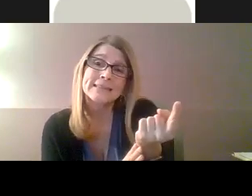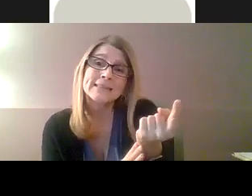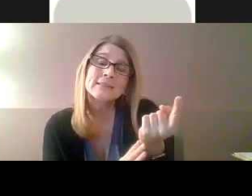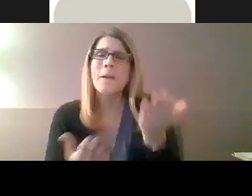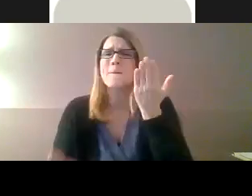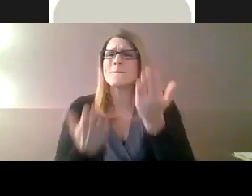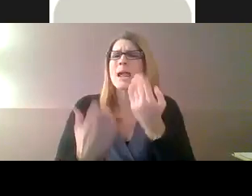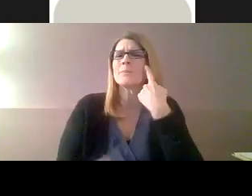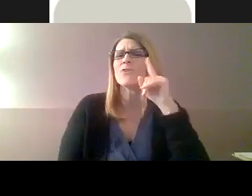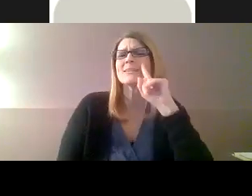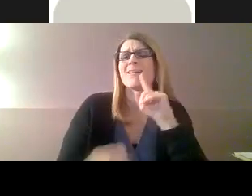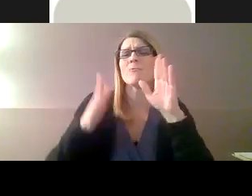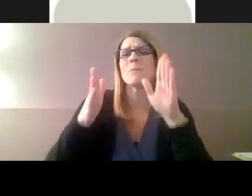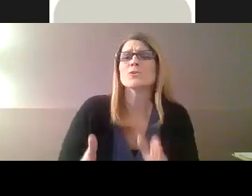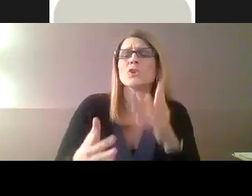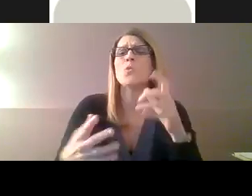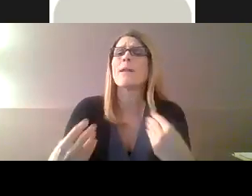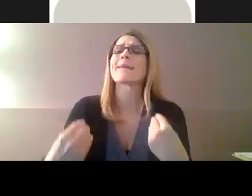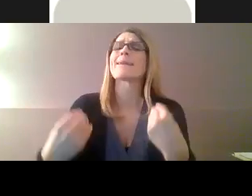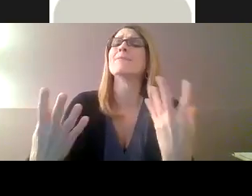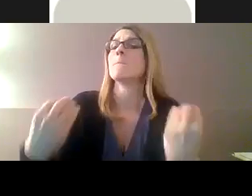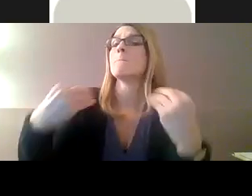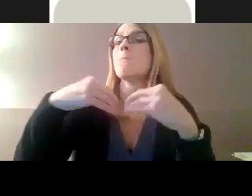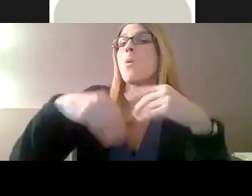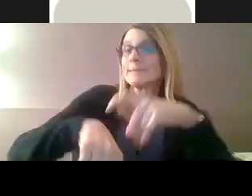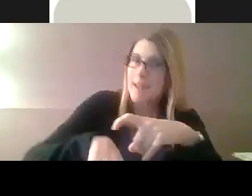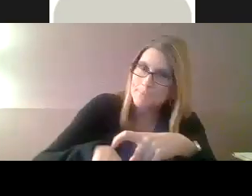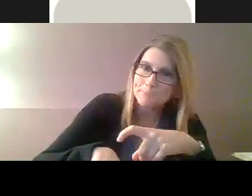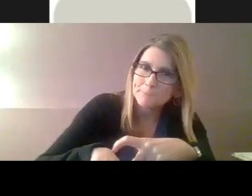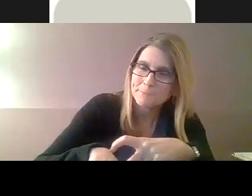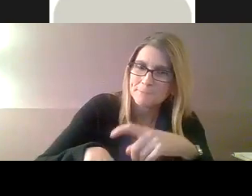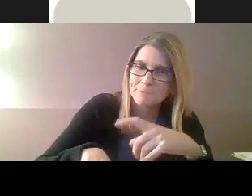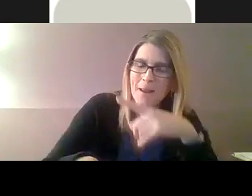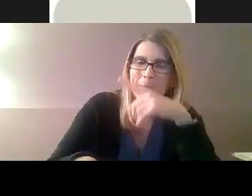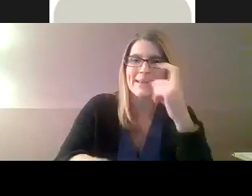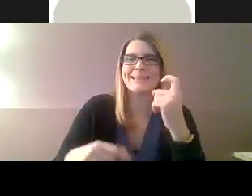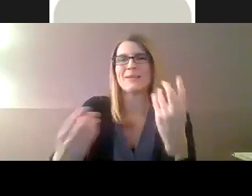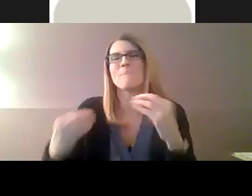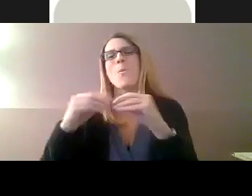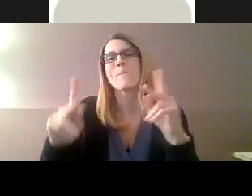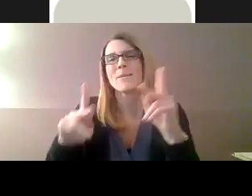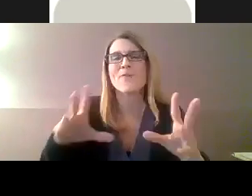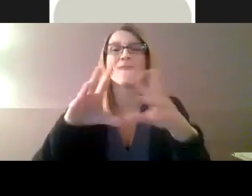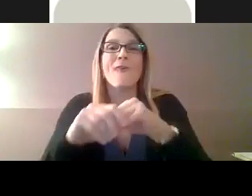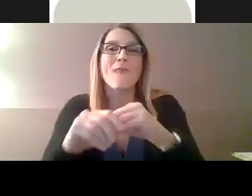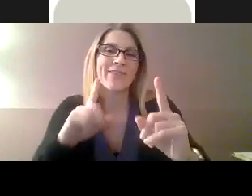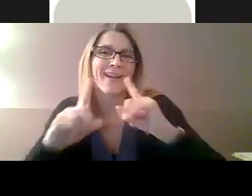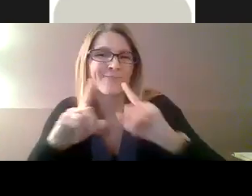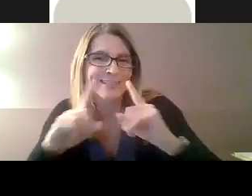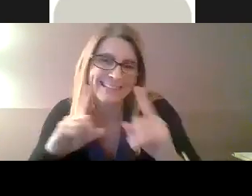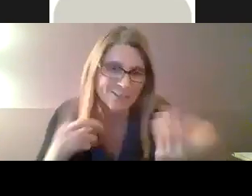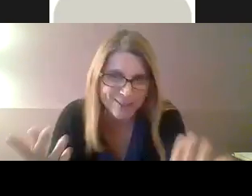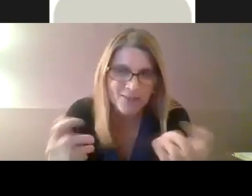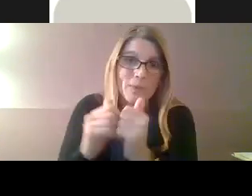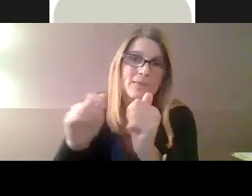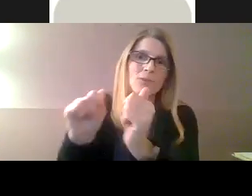A typical, you know, doctor's appointment may take 15 minutes or so. But if a deaf individual and interpreter are involved, it might take a little bit more